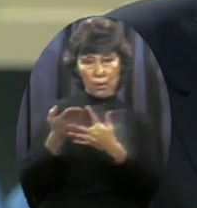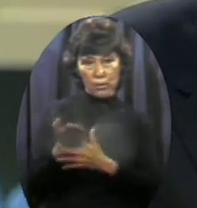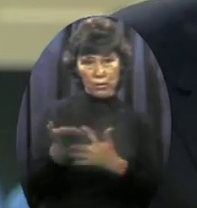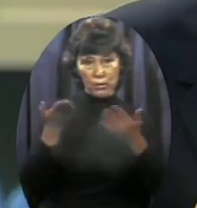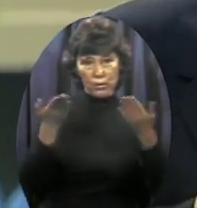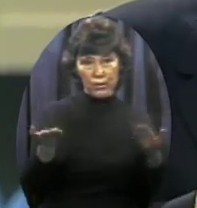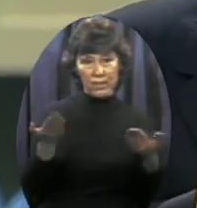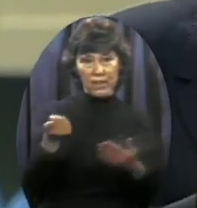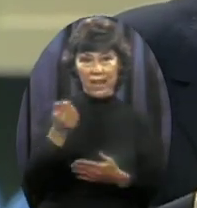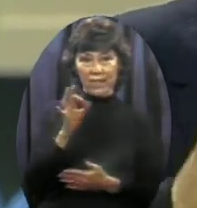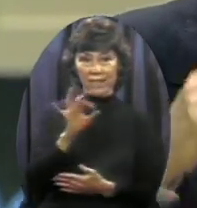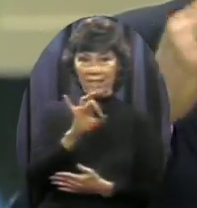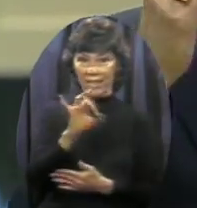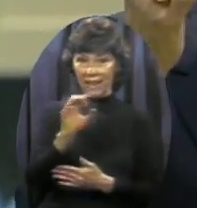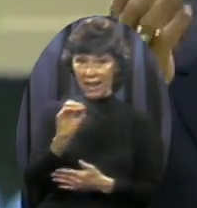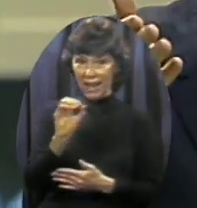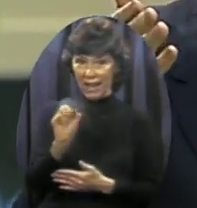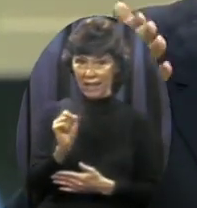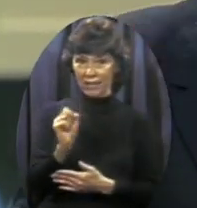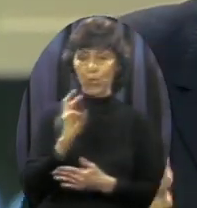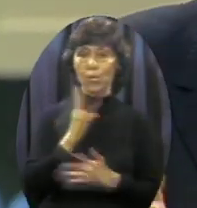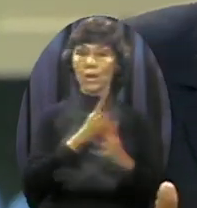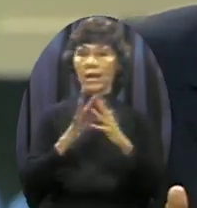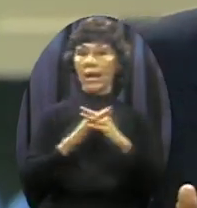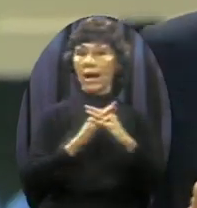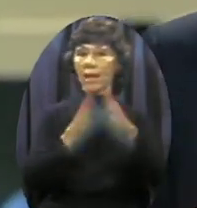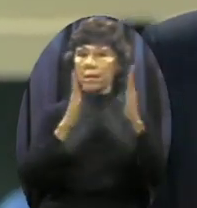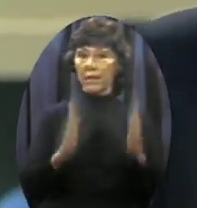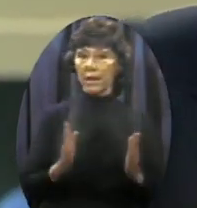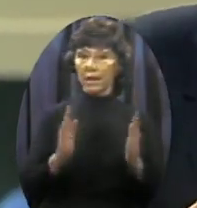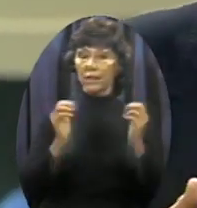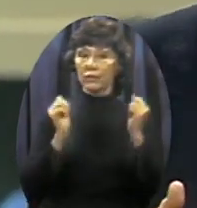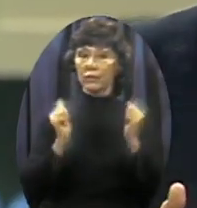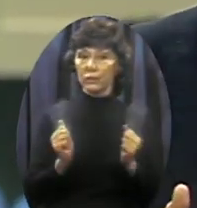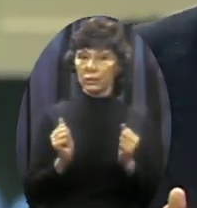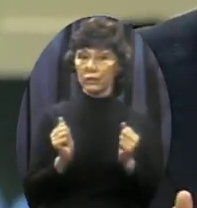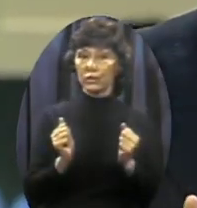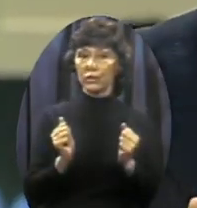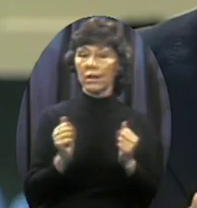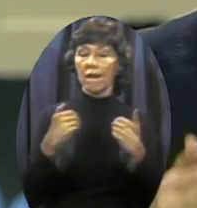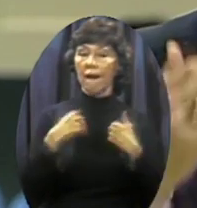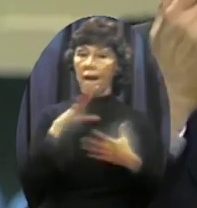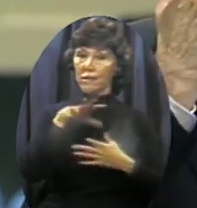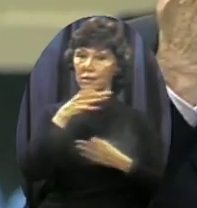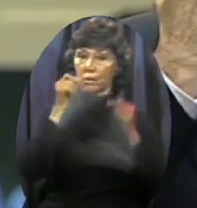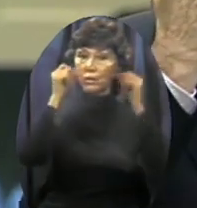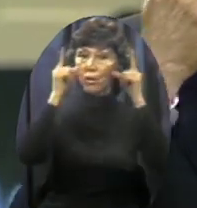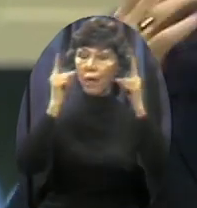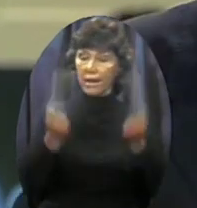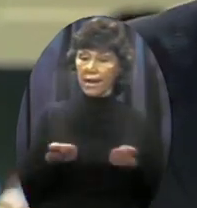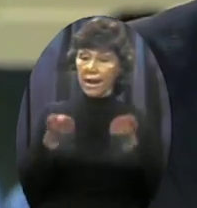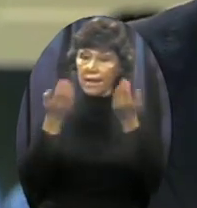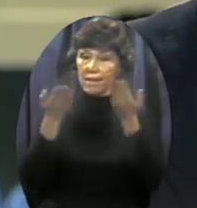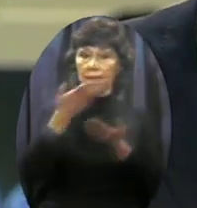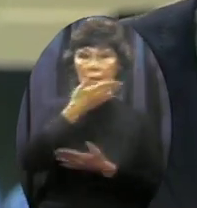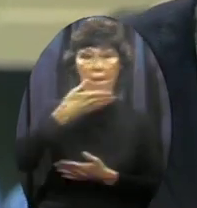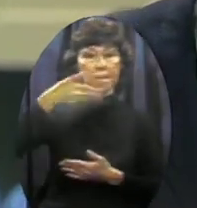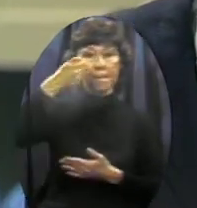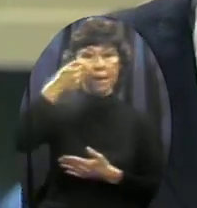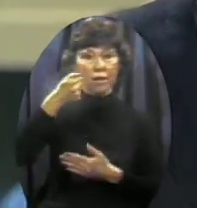a nation We could indeed deliver to our children a greater America Than the one given to us by our parents